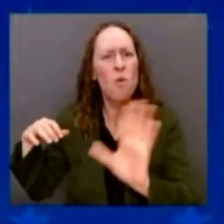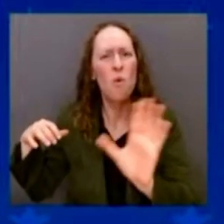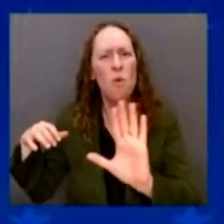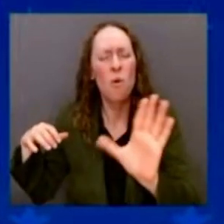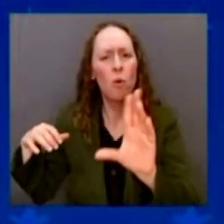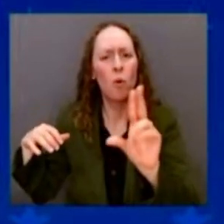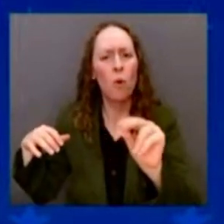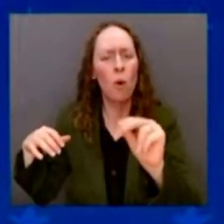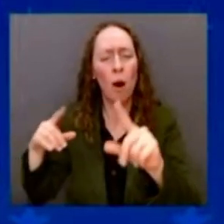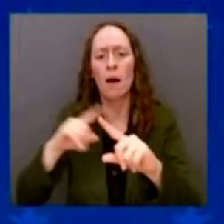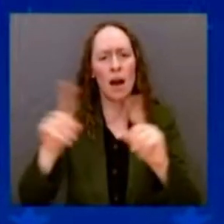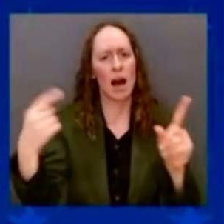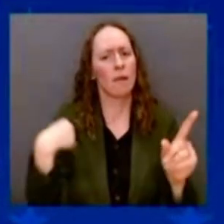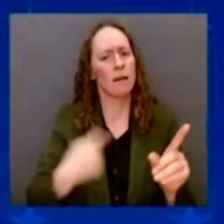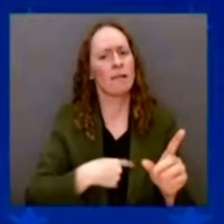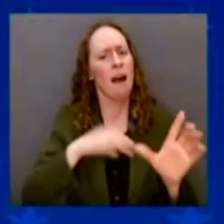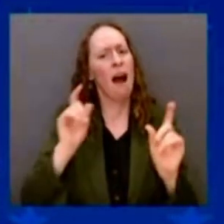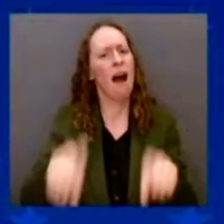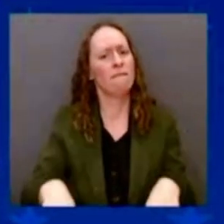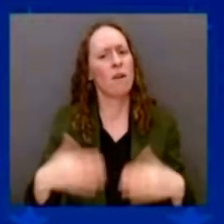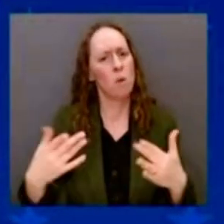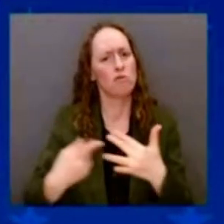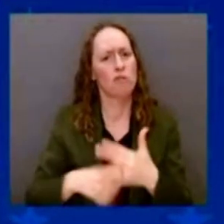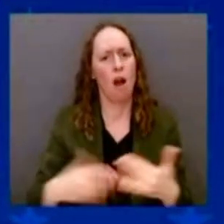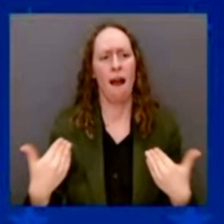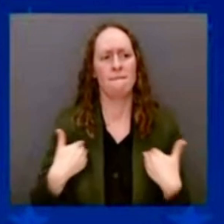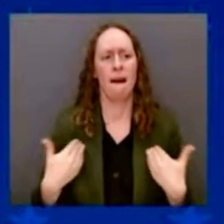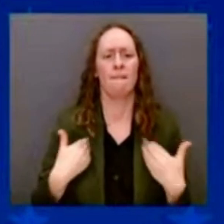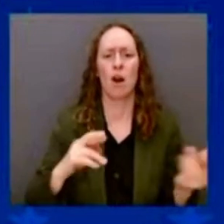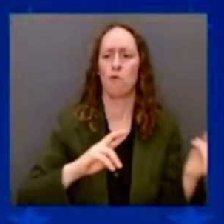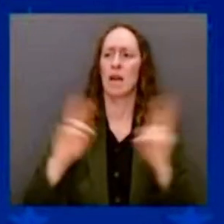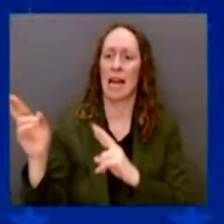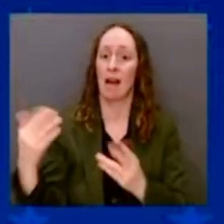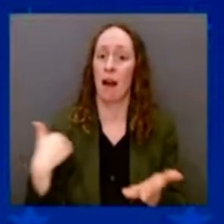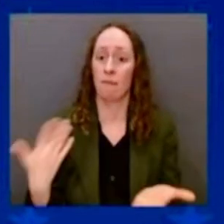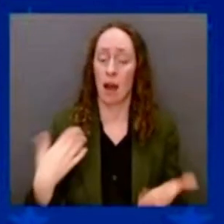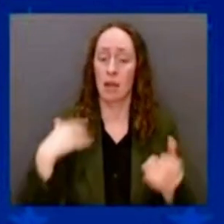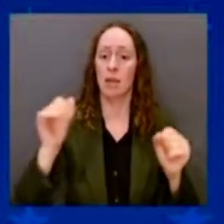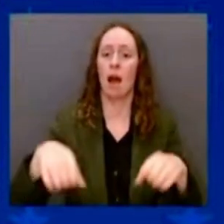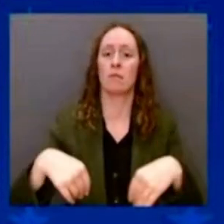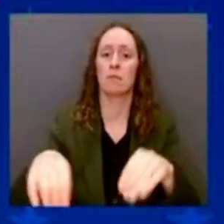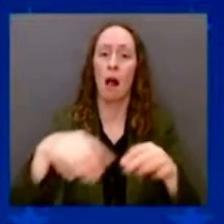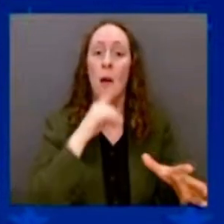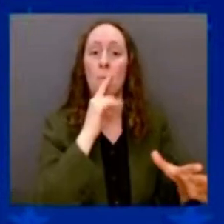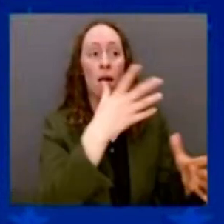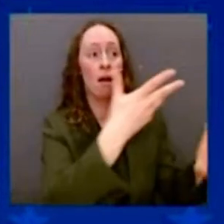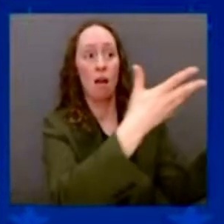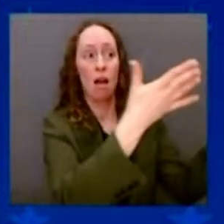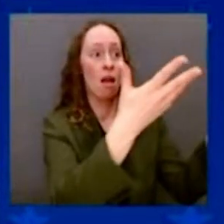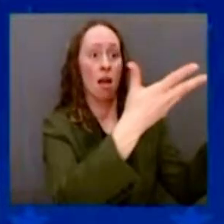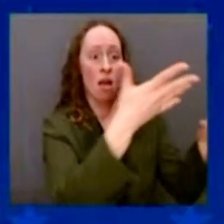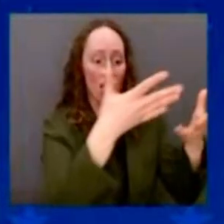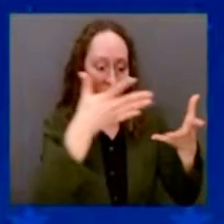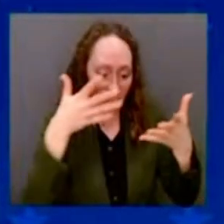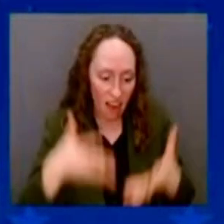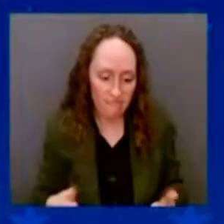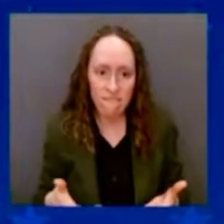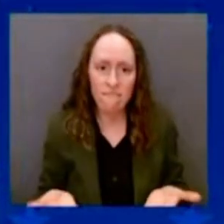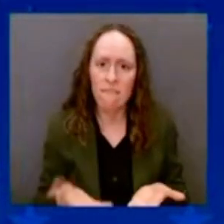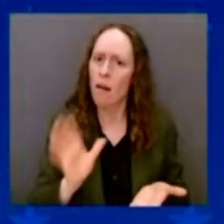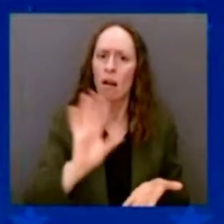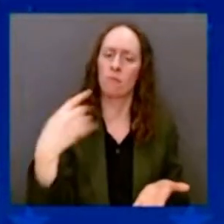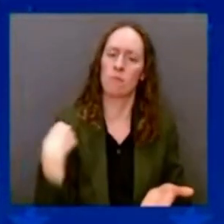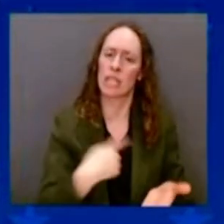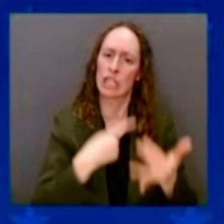So, folks, so all the construction materials used in federal infrastructure